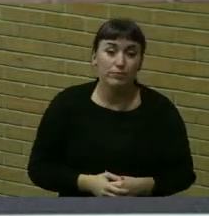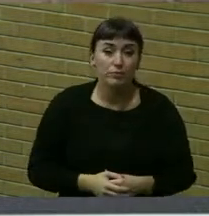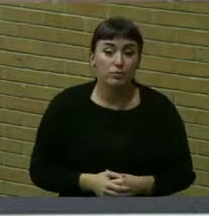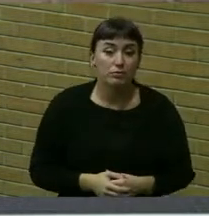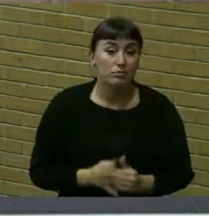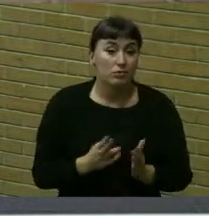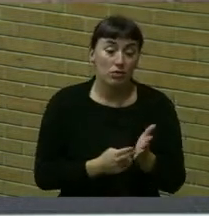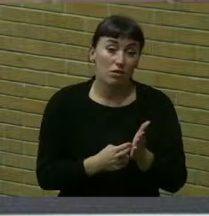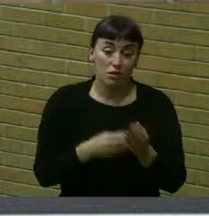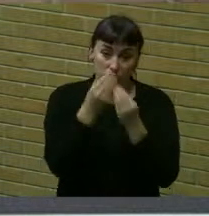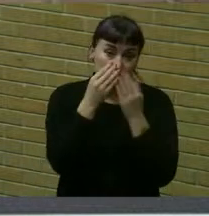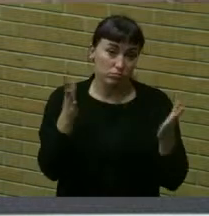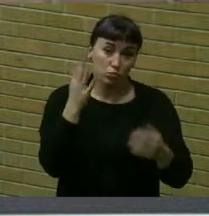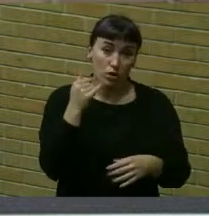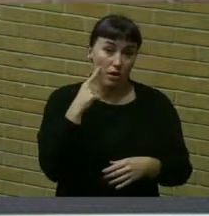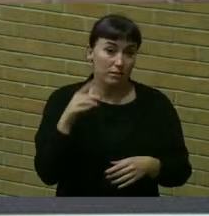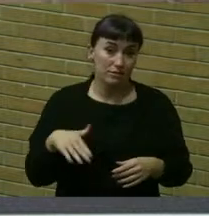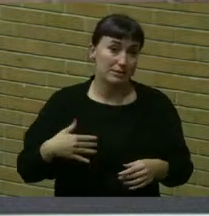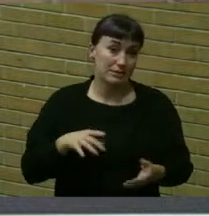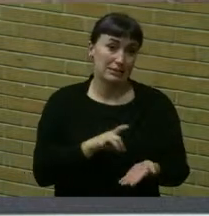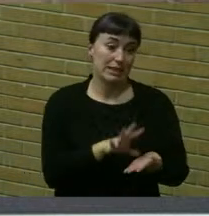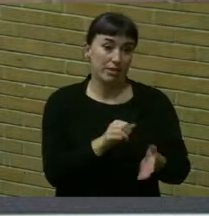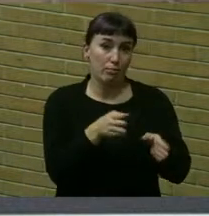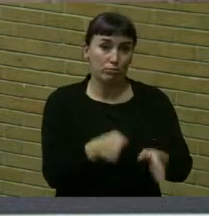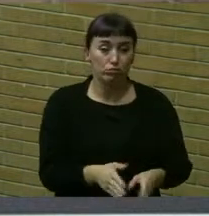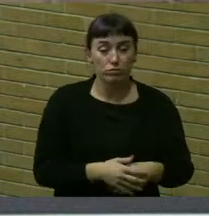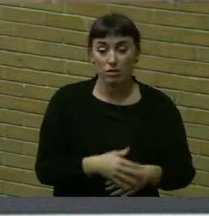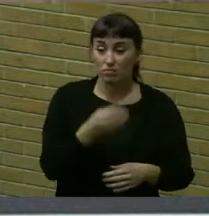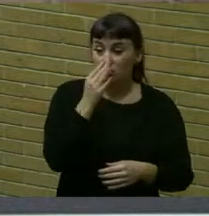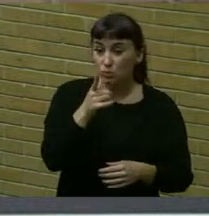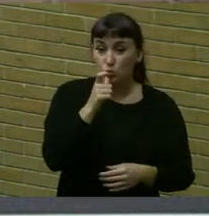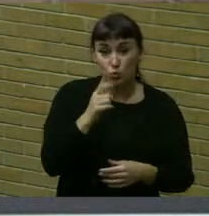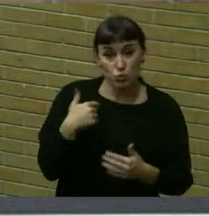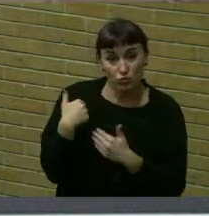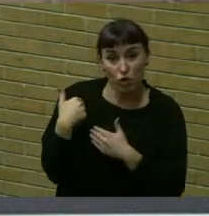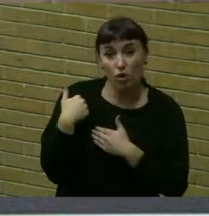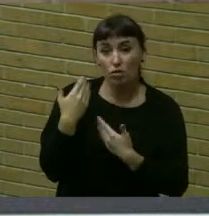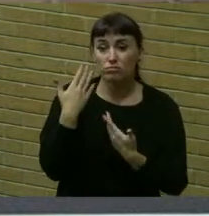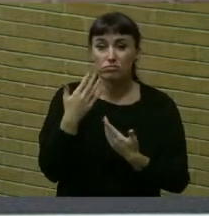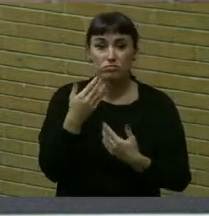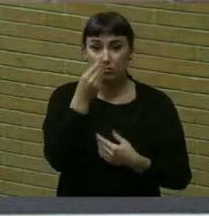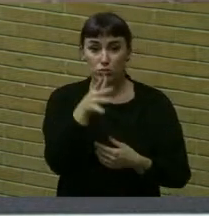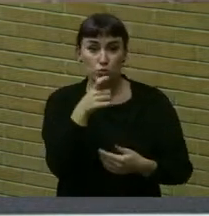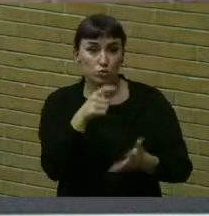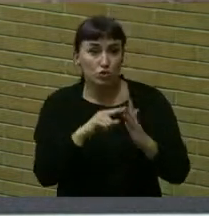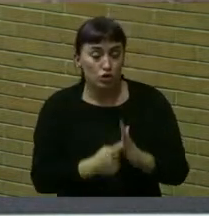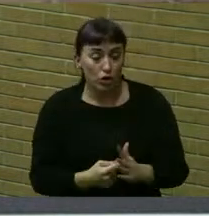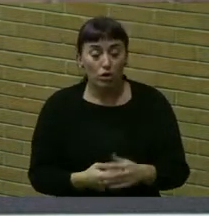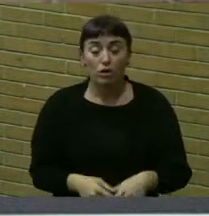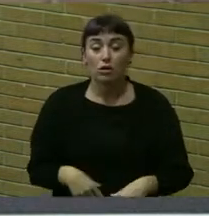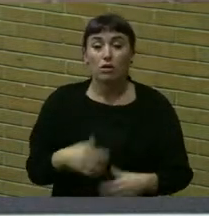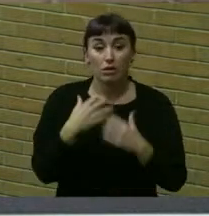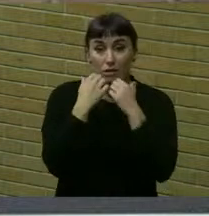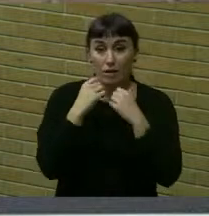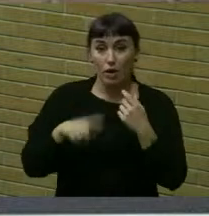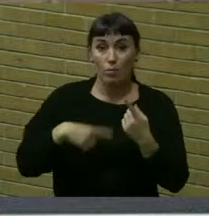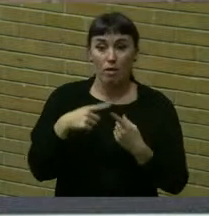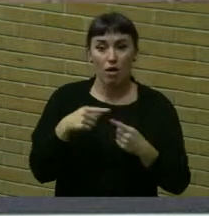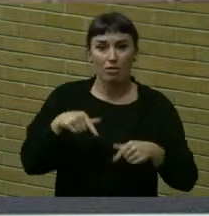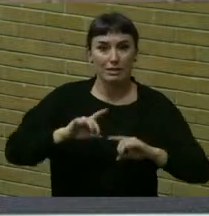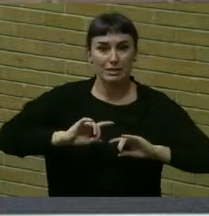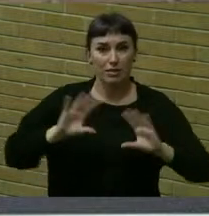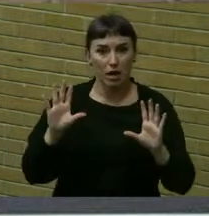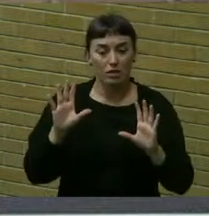Frankly, I don't care why he did it. I don't care whose fault it is. I don't care who started it. What I care about is that this